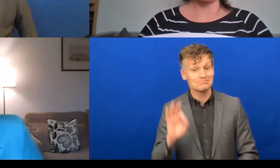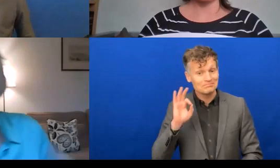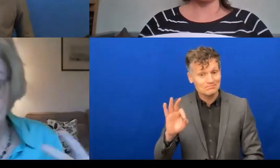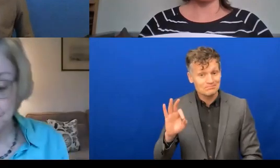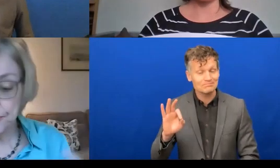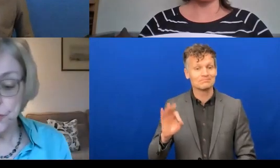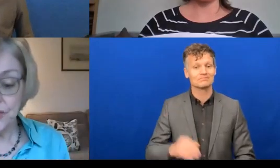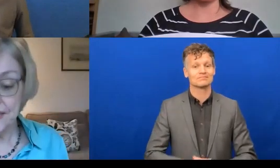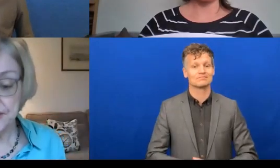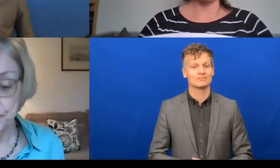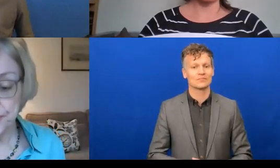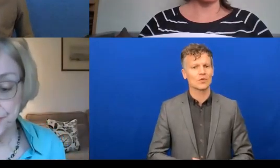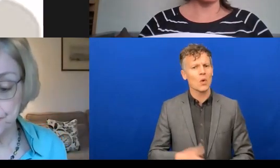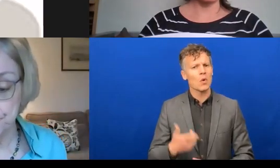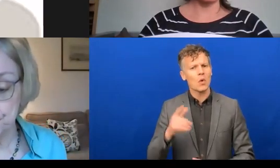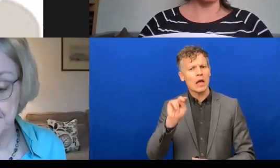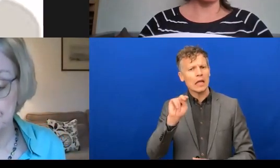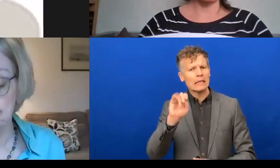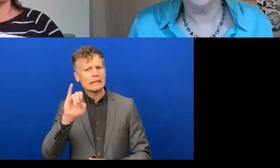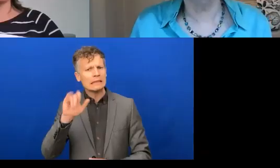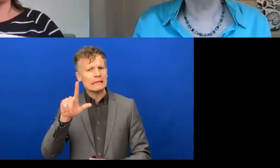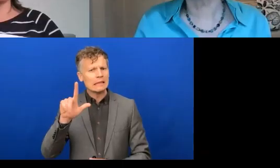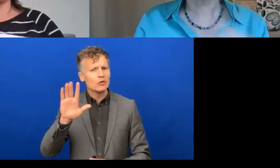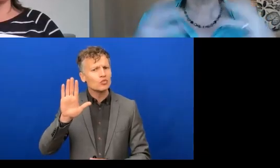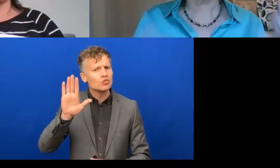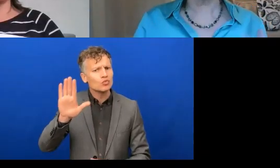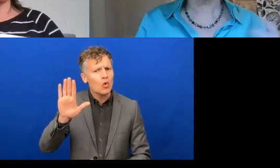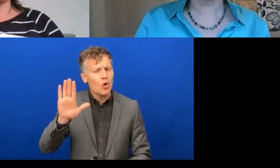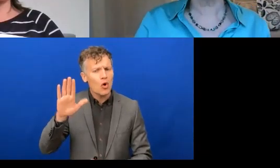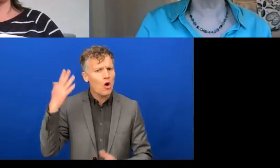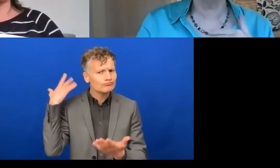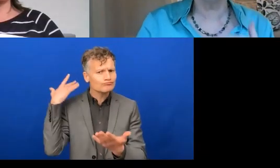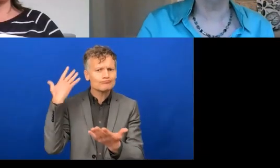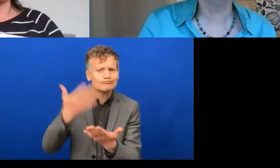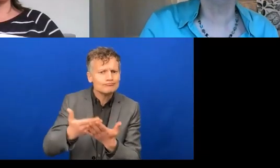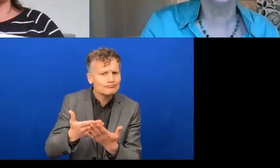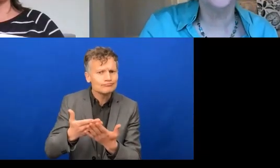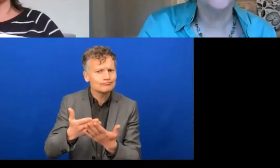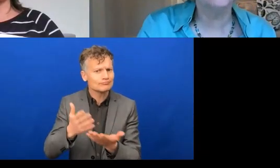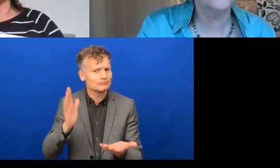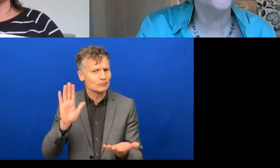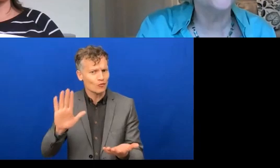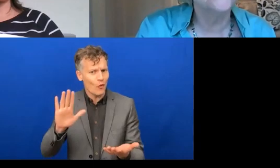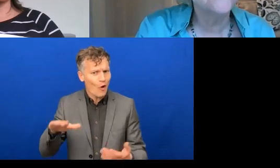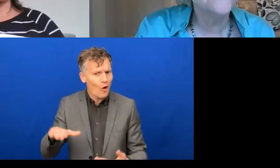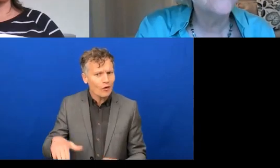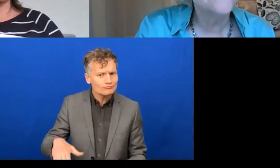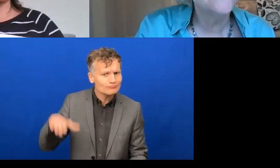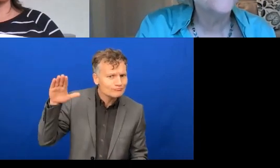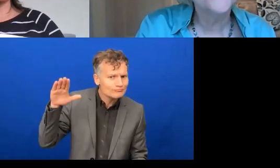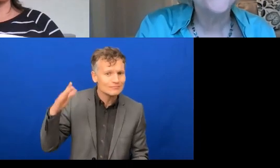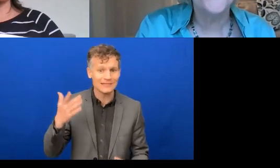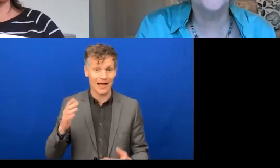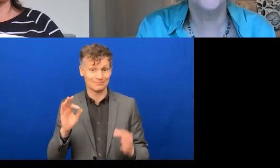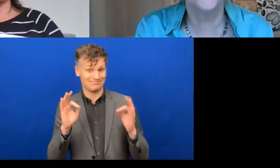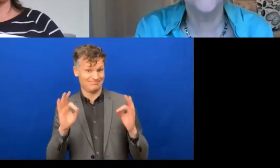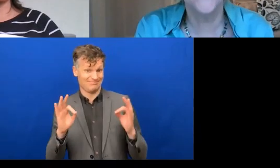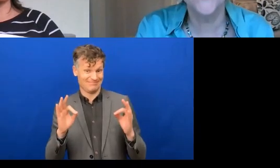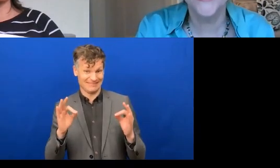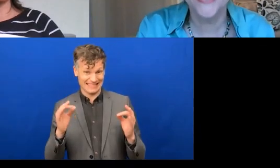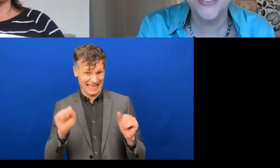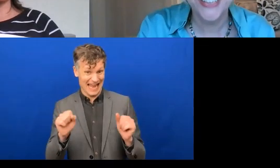can you provide some of your lived experience perspectives? Absolutely. If your colleague could allow me to restart my camera, that would be great.